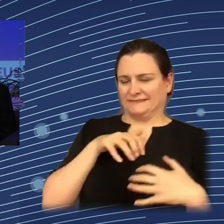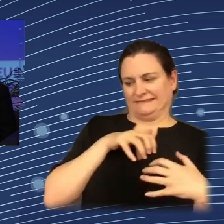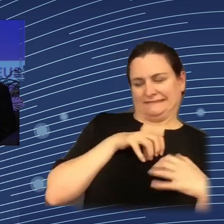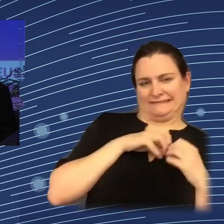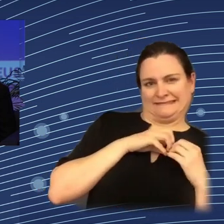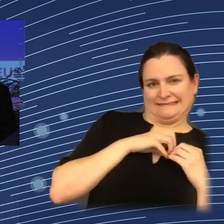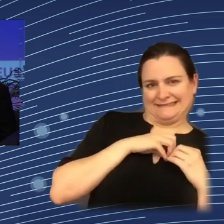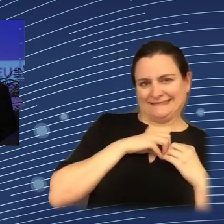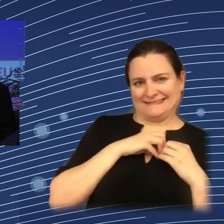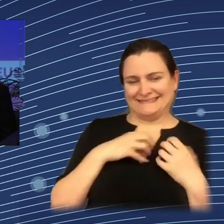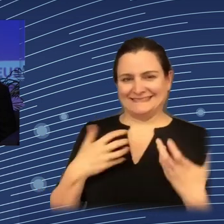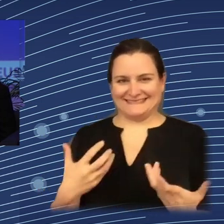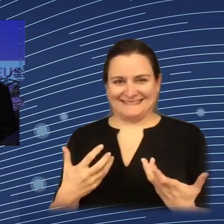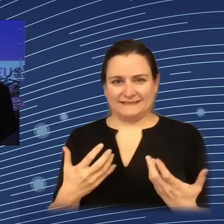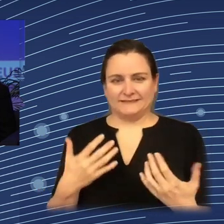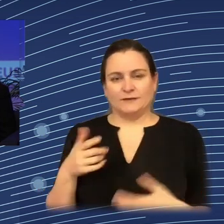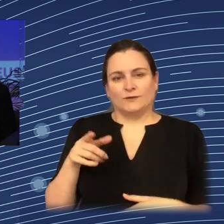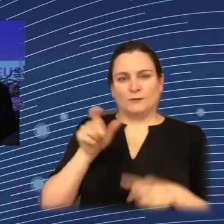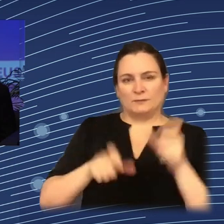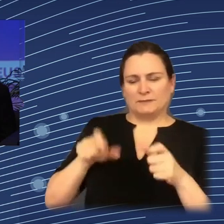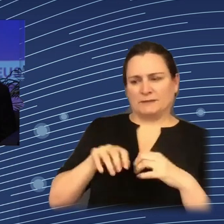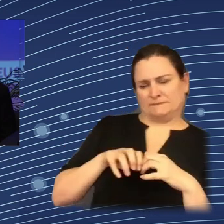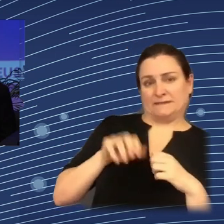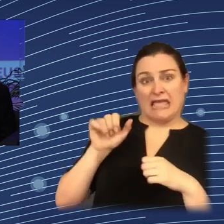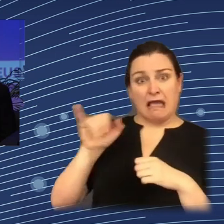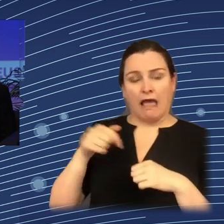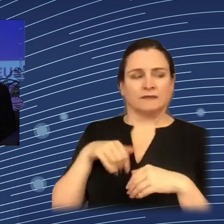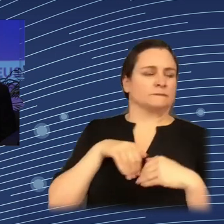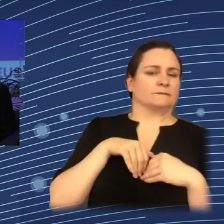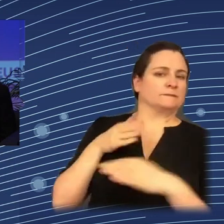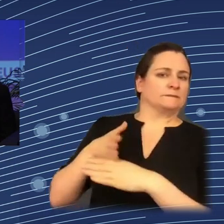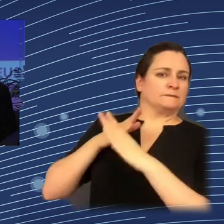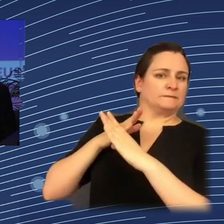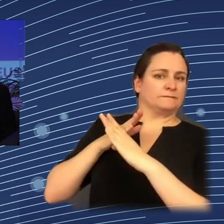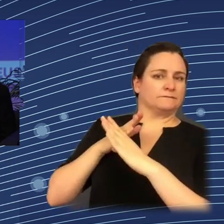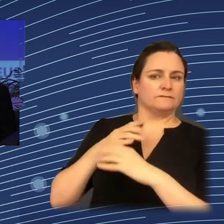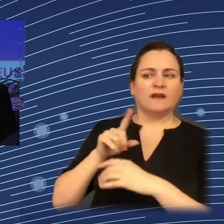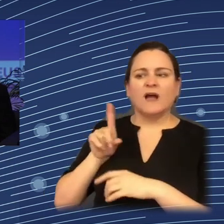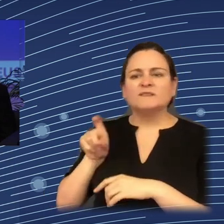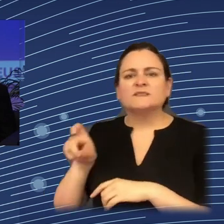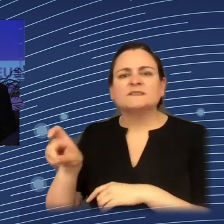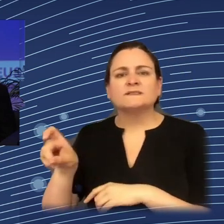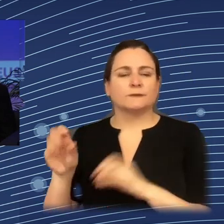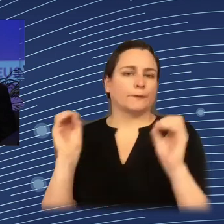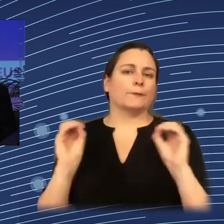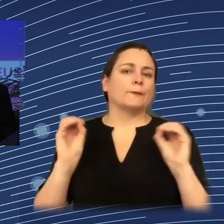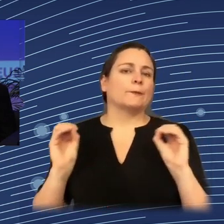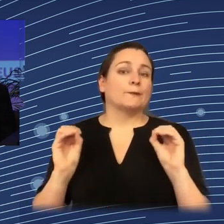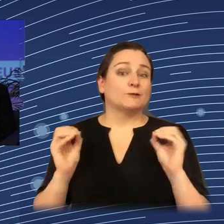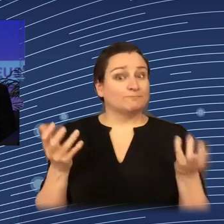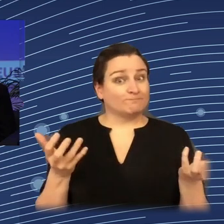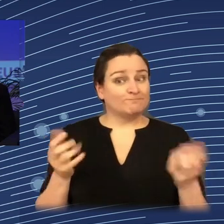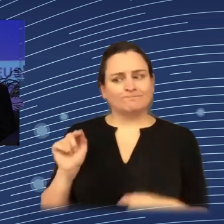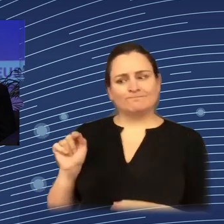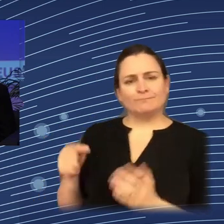very necessary questions, because very often they might be scared of not understanding the technology and the complexity,